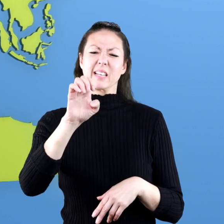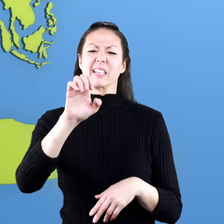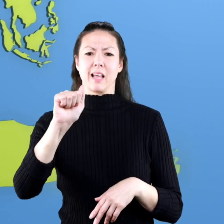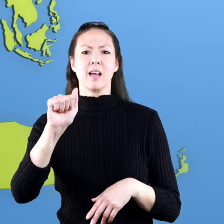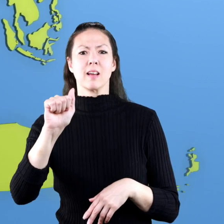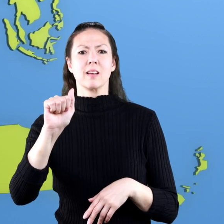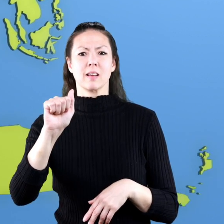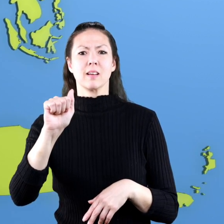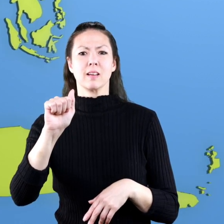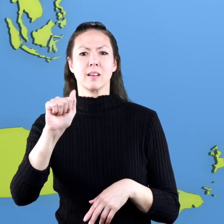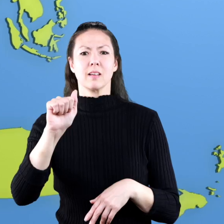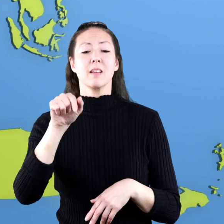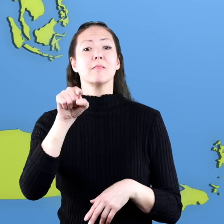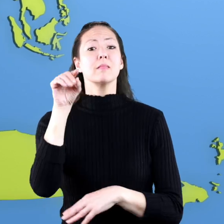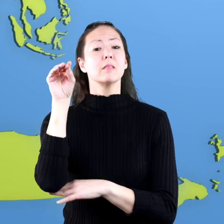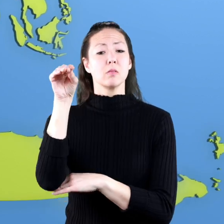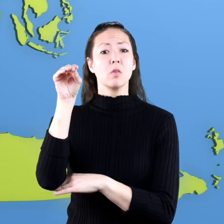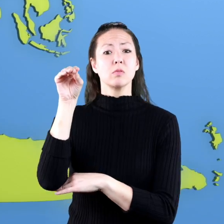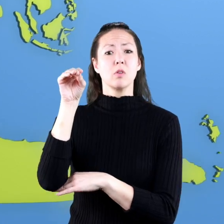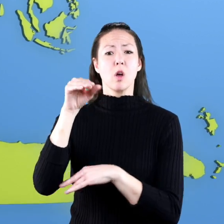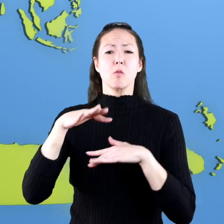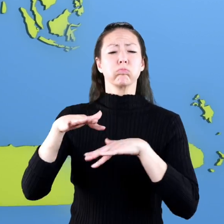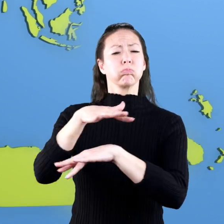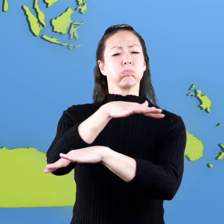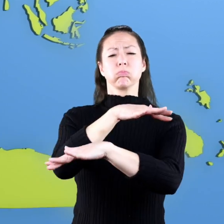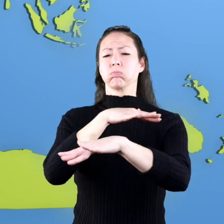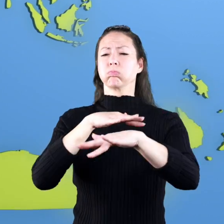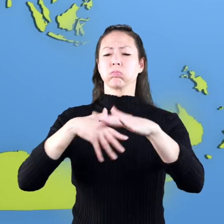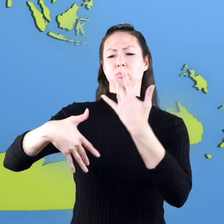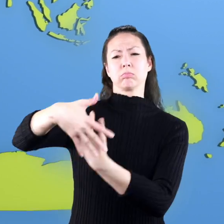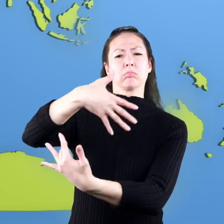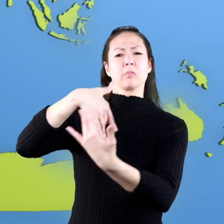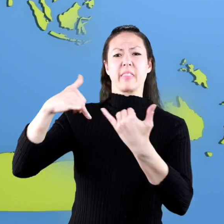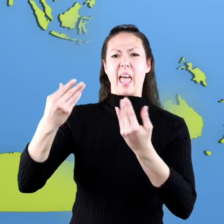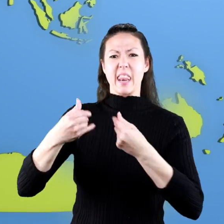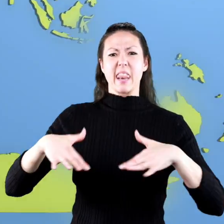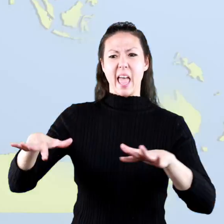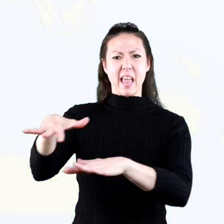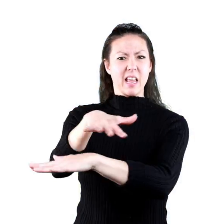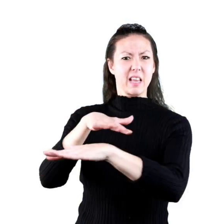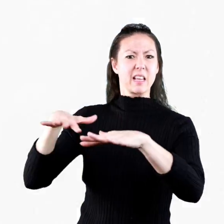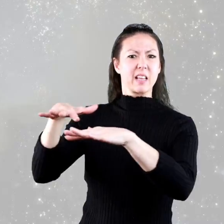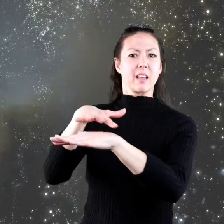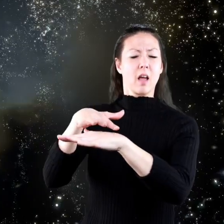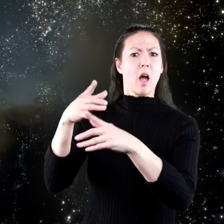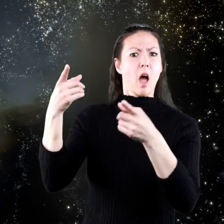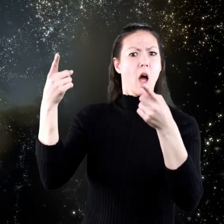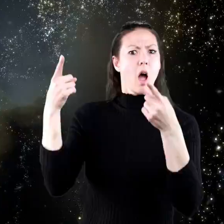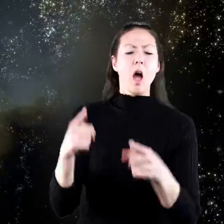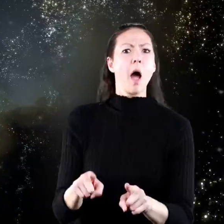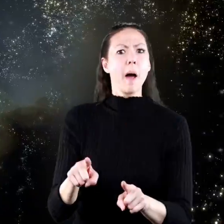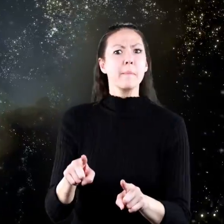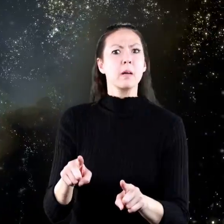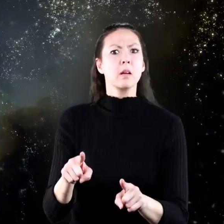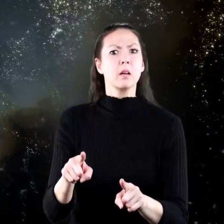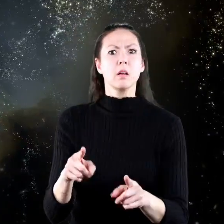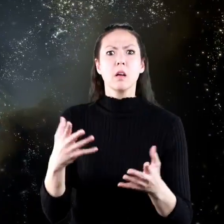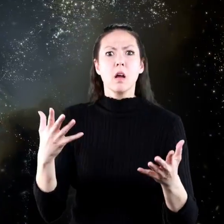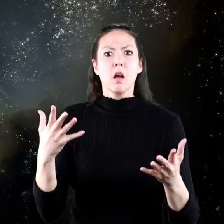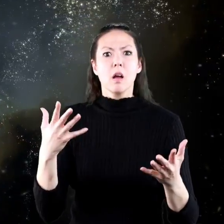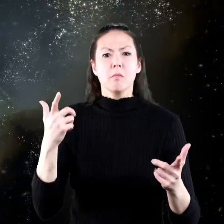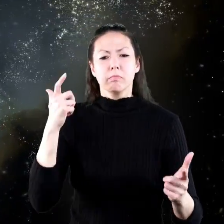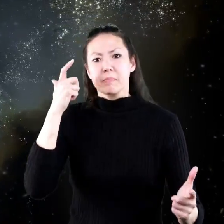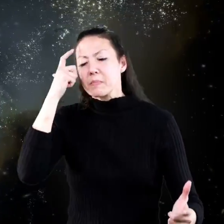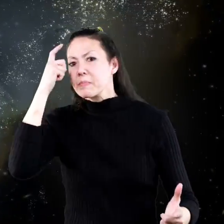scientists call pangea and the dinosaurs roamed freely upon the land and then something